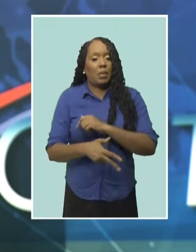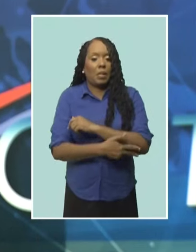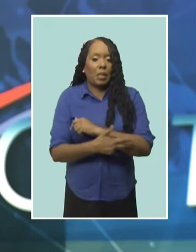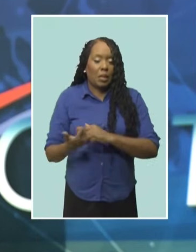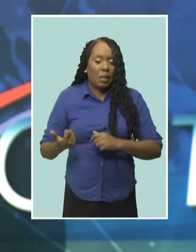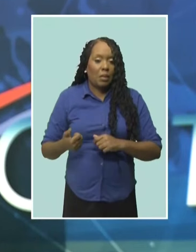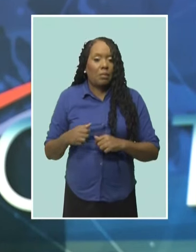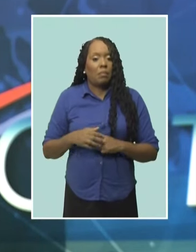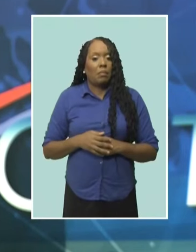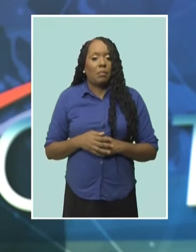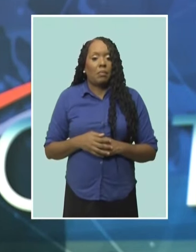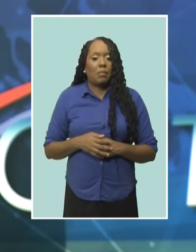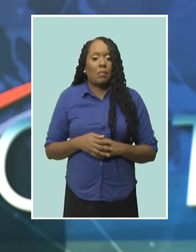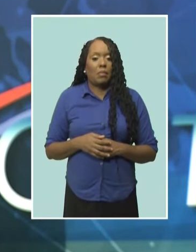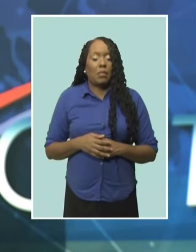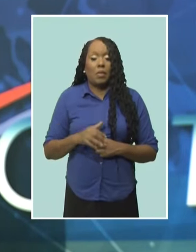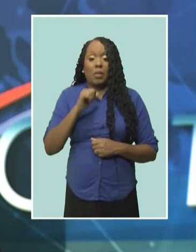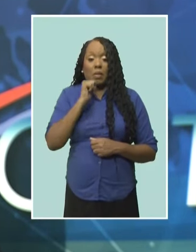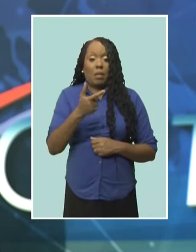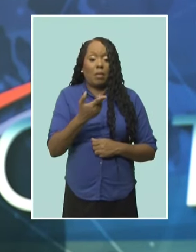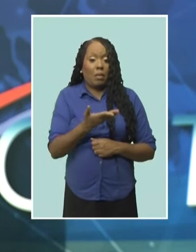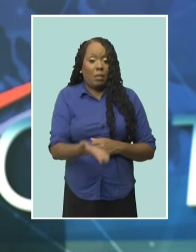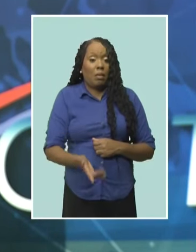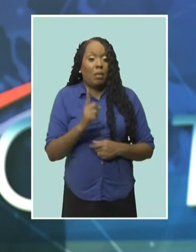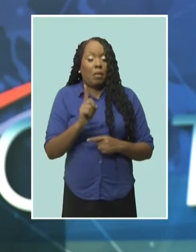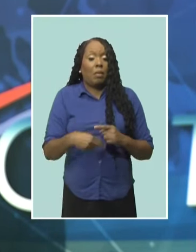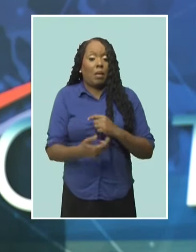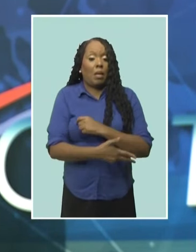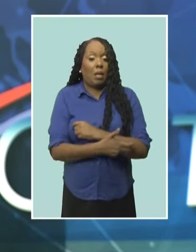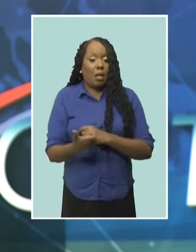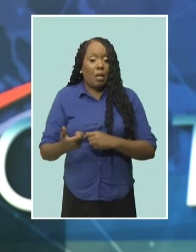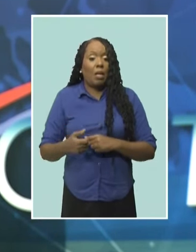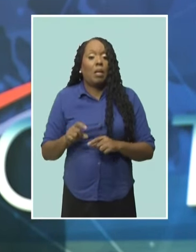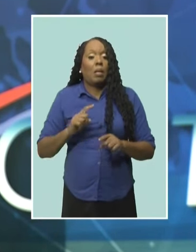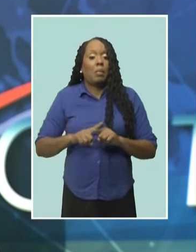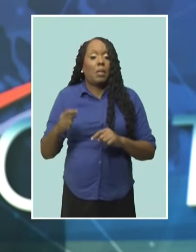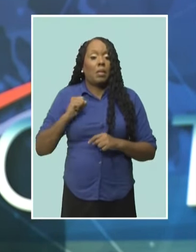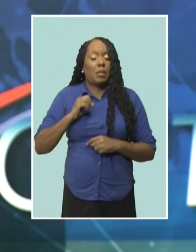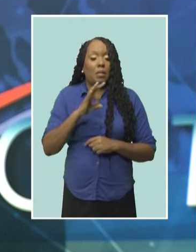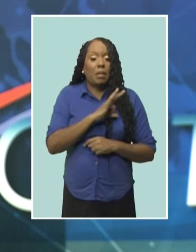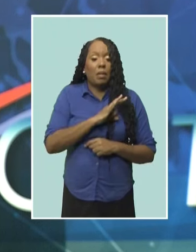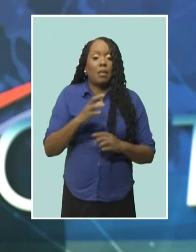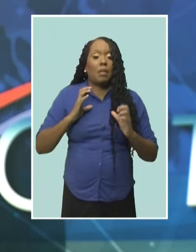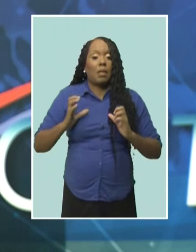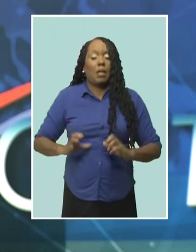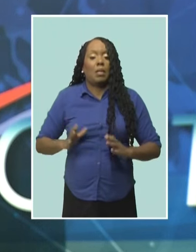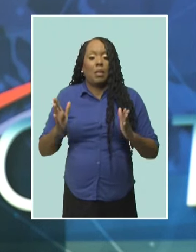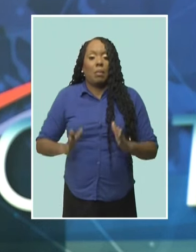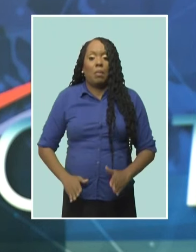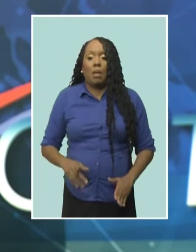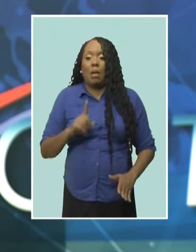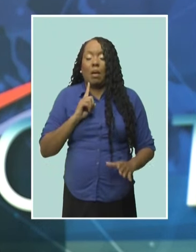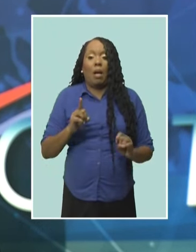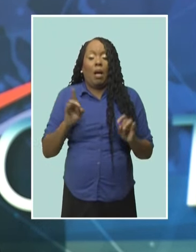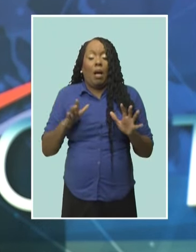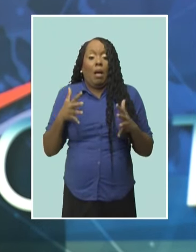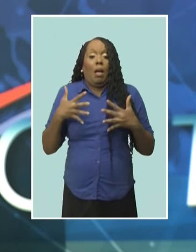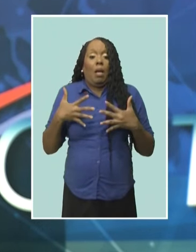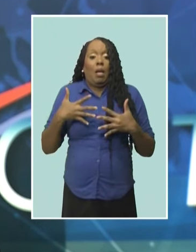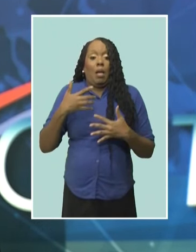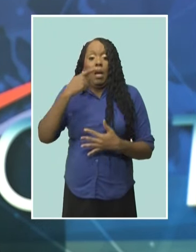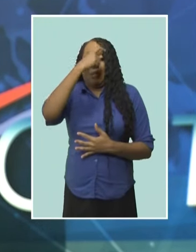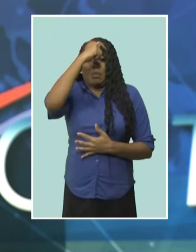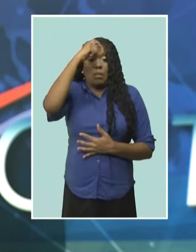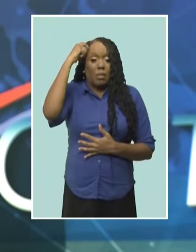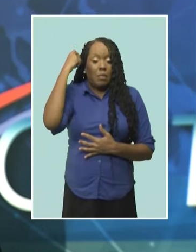Hewitt says she was not there when the brazen robbery occurred, which left staff and customers traumatized, resulting in staff being